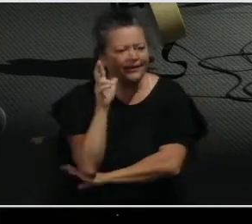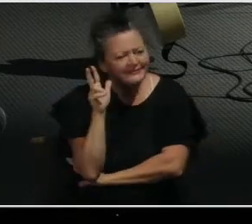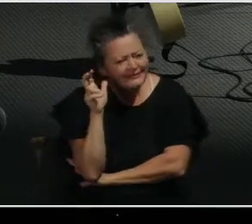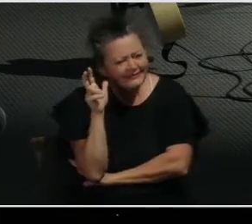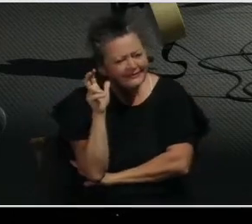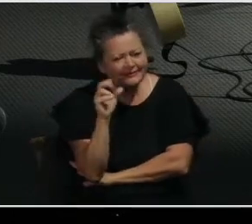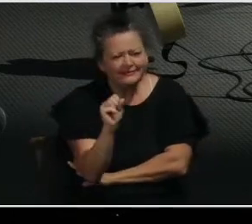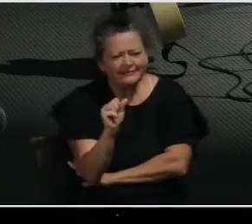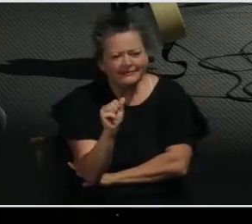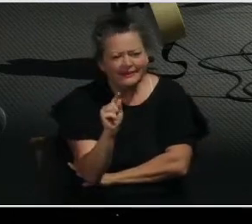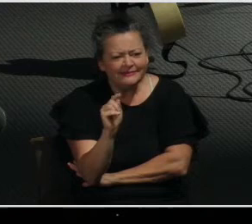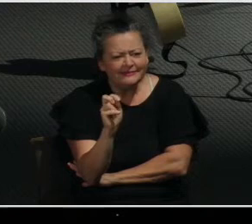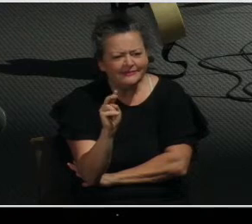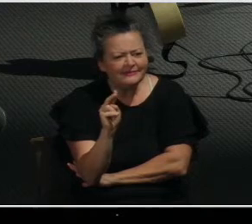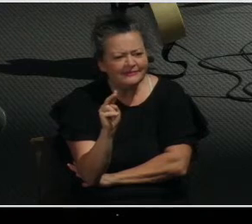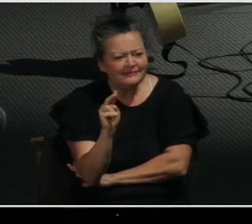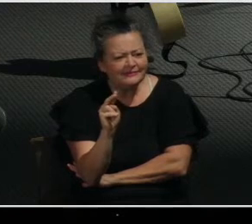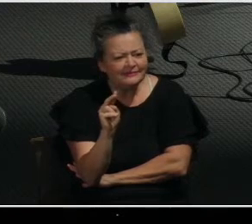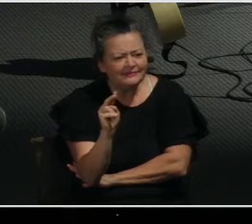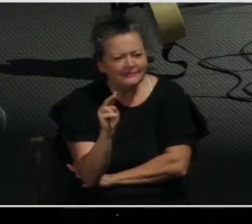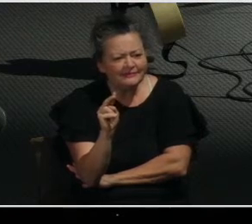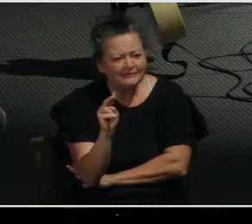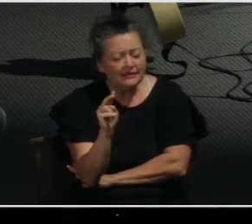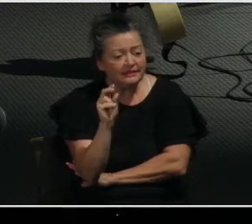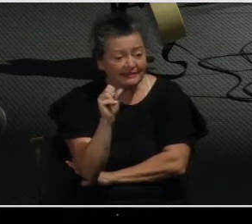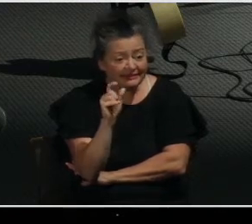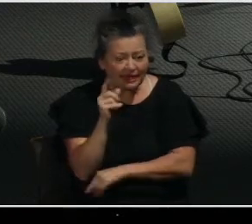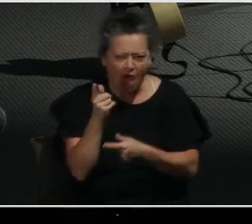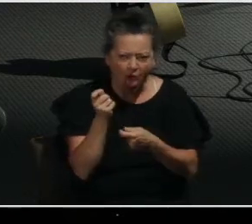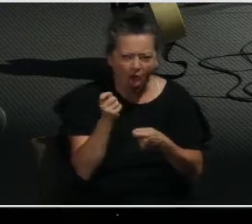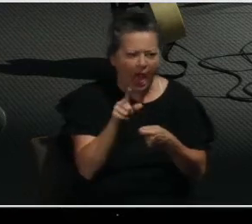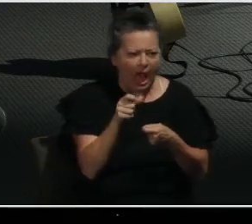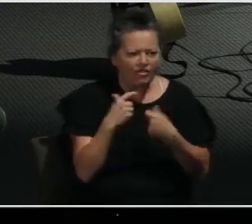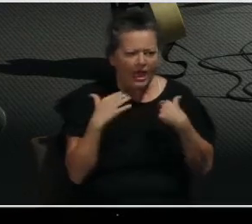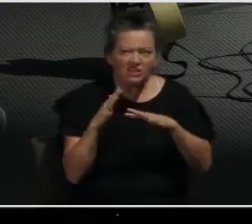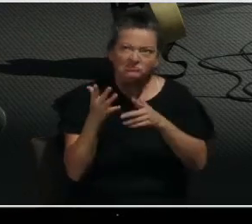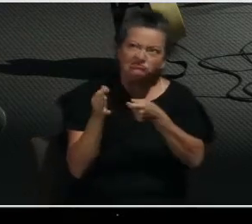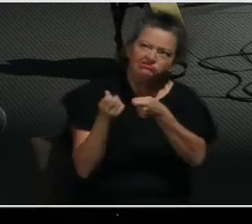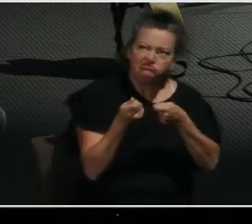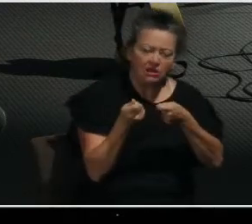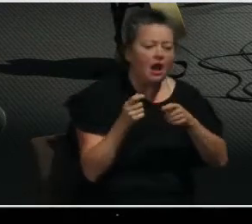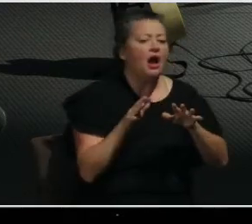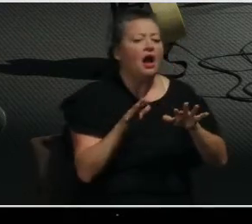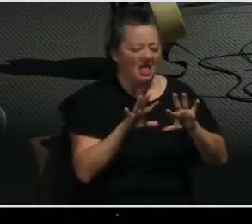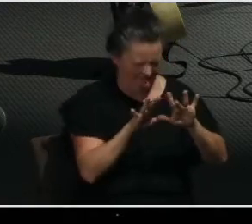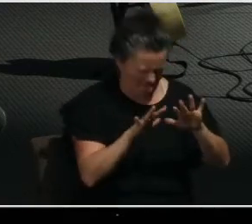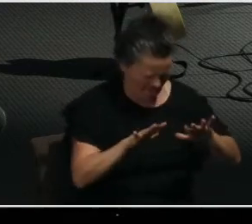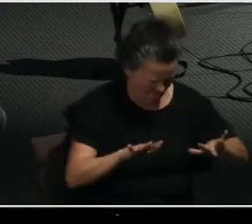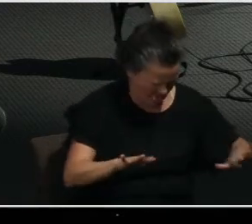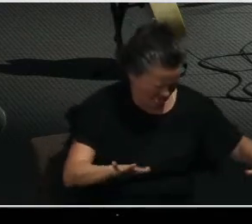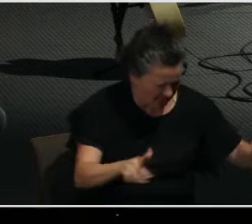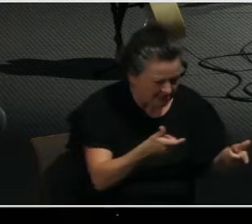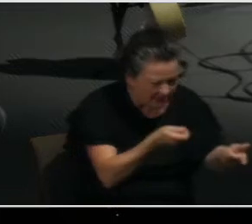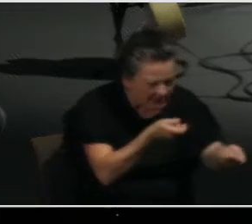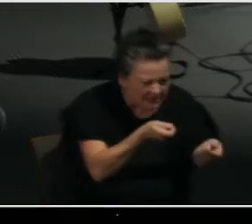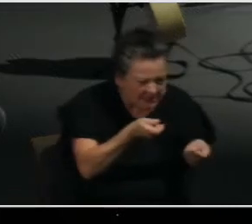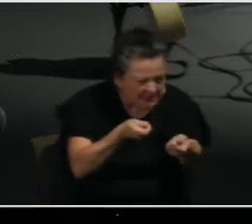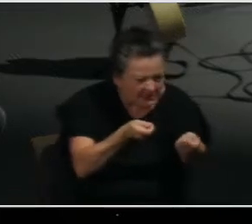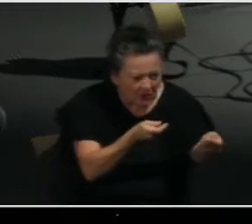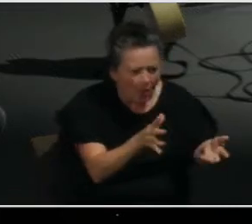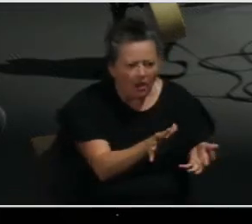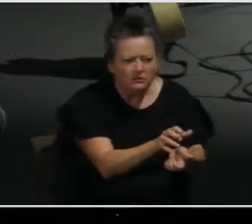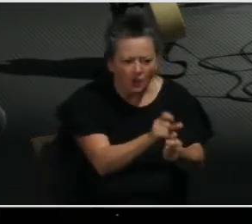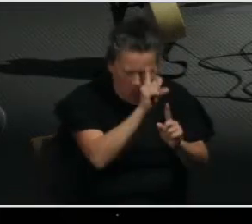his forces wreak havoc and wage war against God and his people. And they simply want to destroy